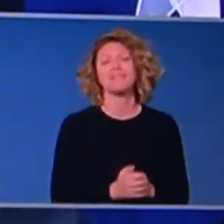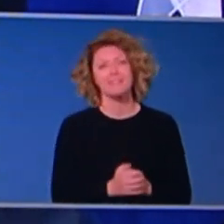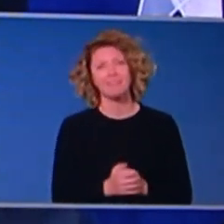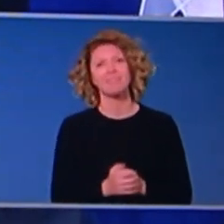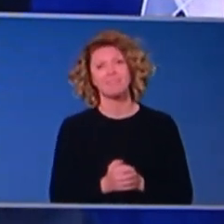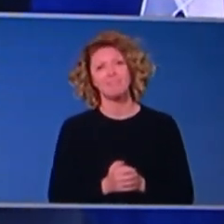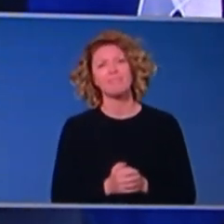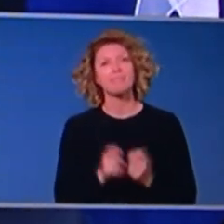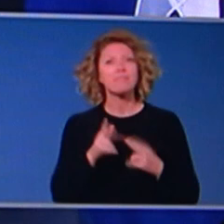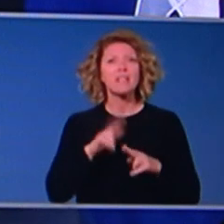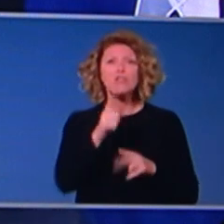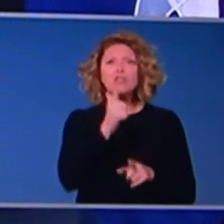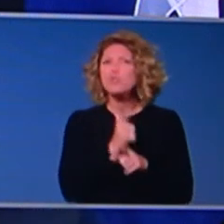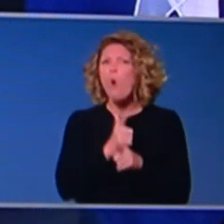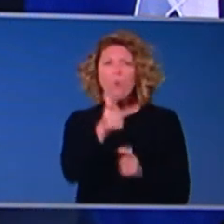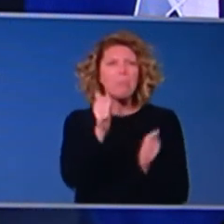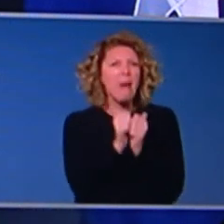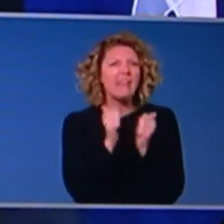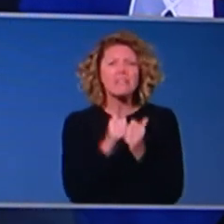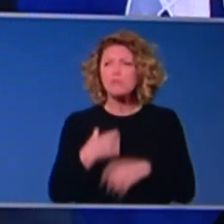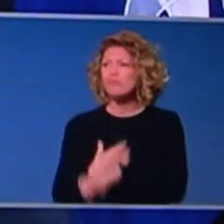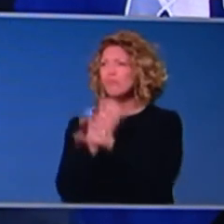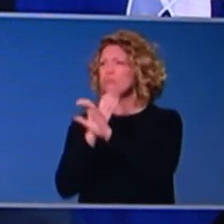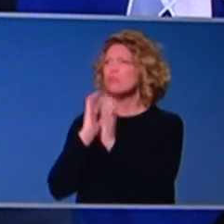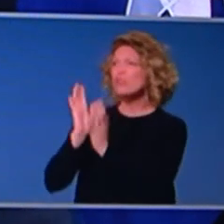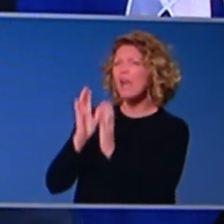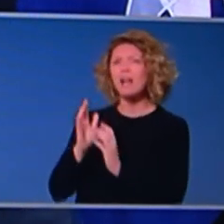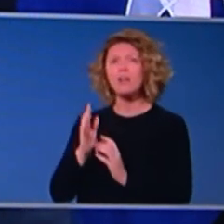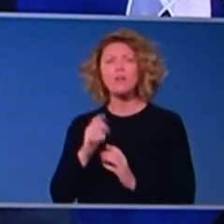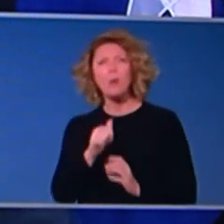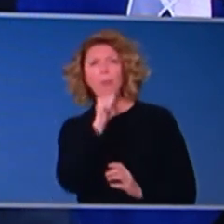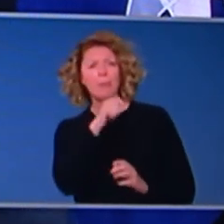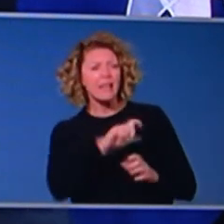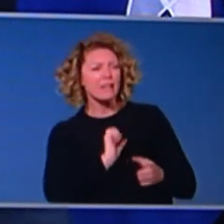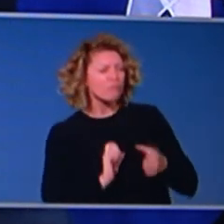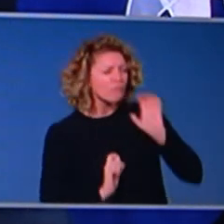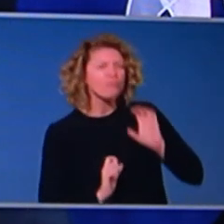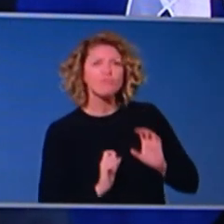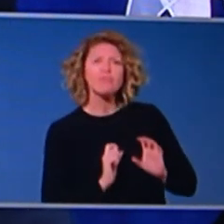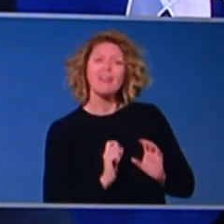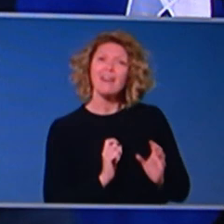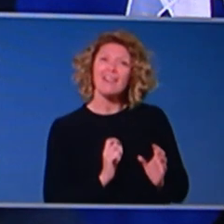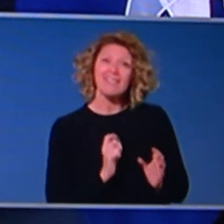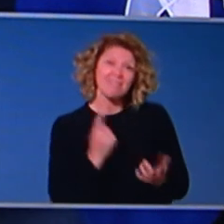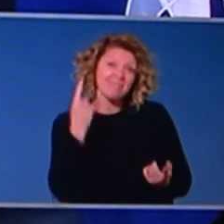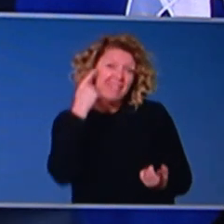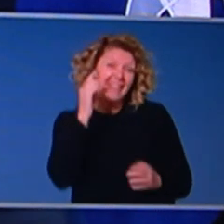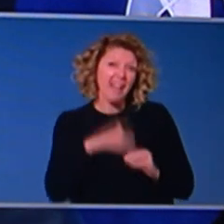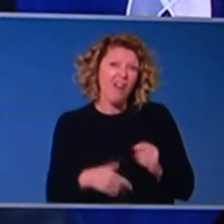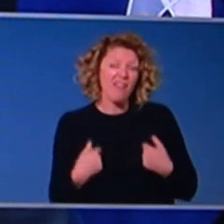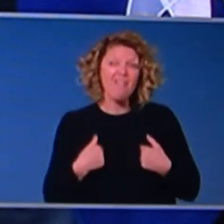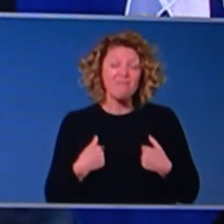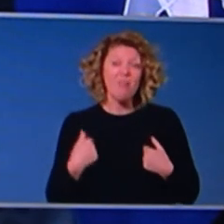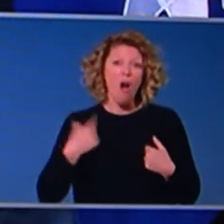encourage them if they're talking to each other on Zoom or having a, having a cold one later on today in that environment. Um, if they're looking forward to doing it, um, in a,